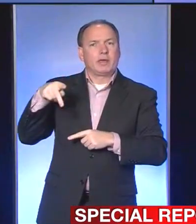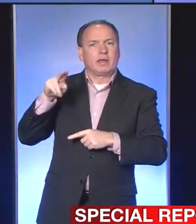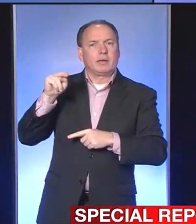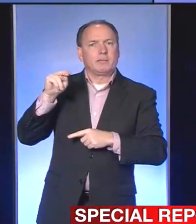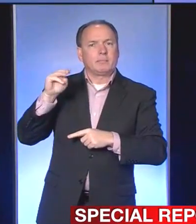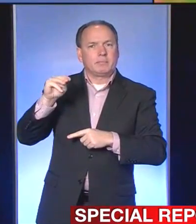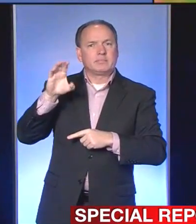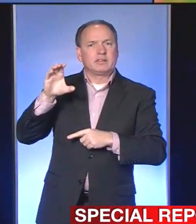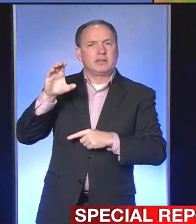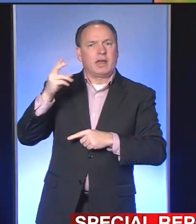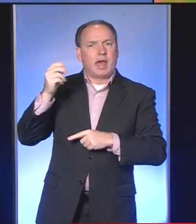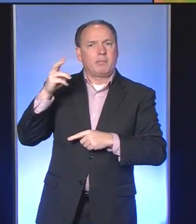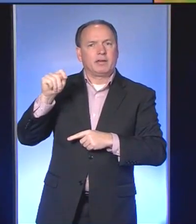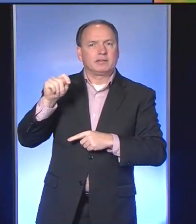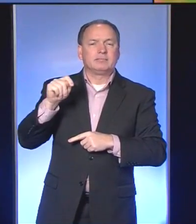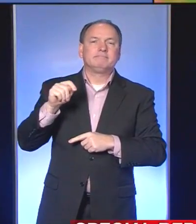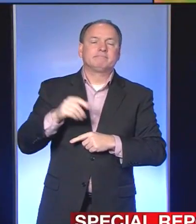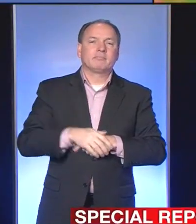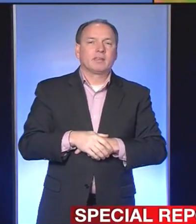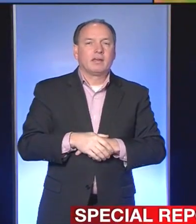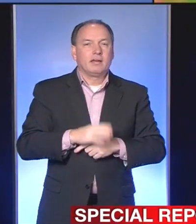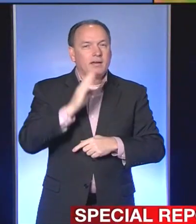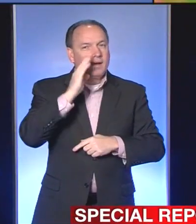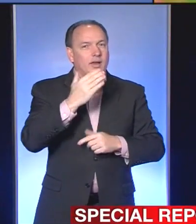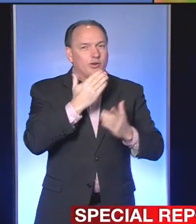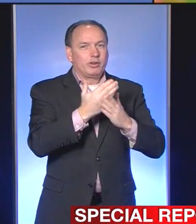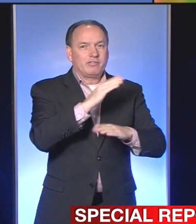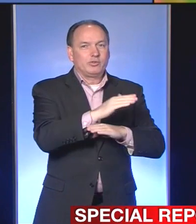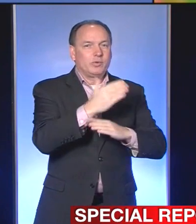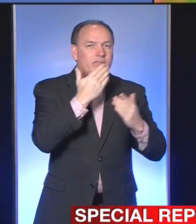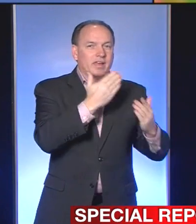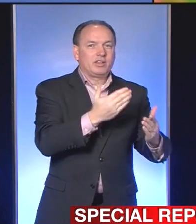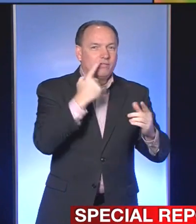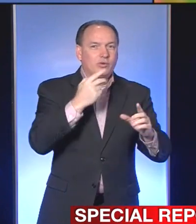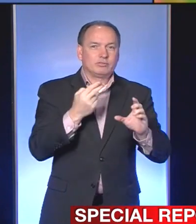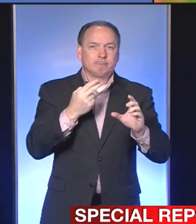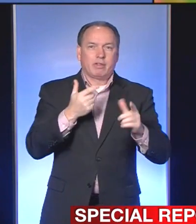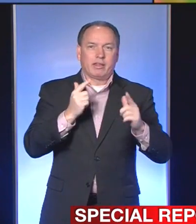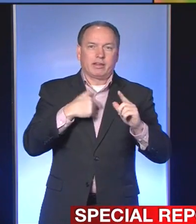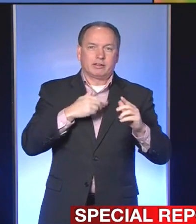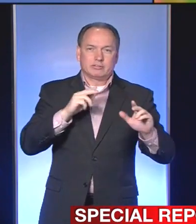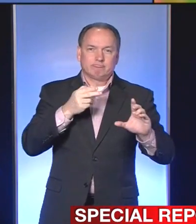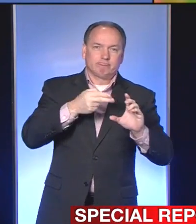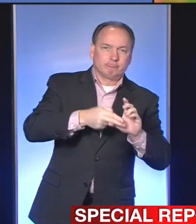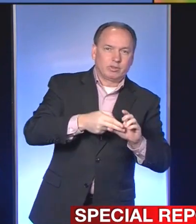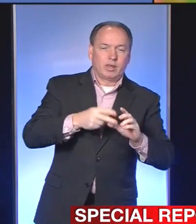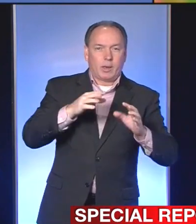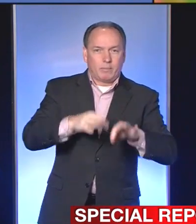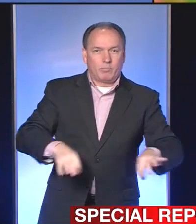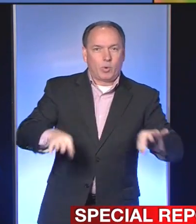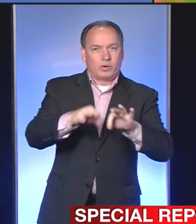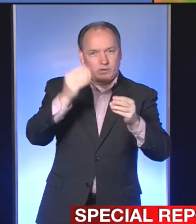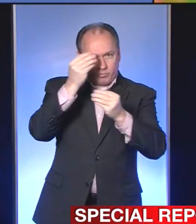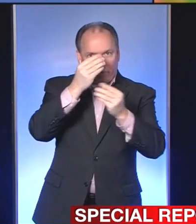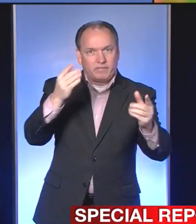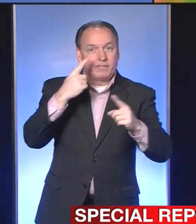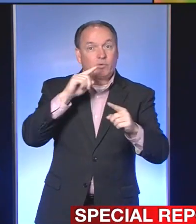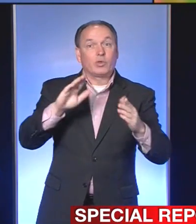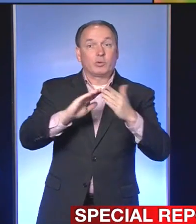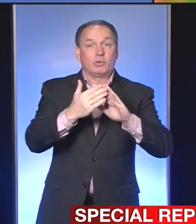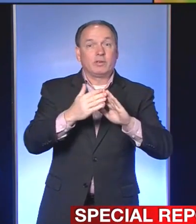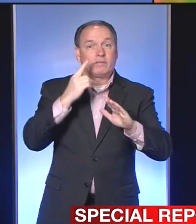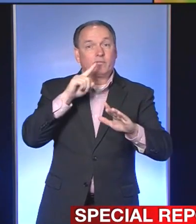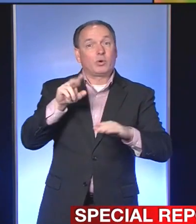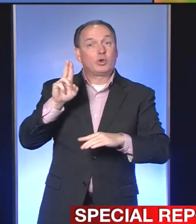Hi, good afternoon. Thank you, Kathy, for inviting us once again to be part of this important briefing for the community. On behalf of